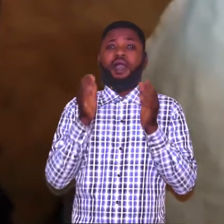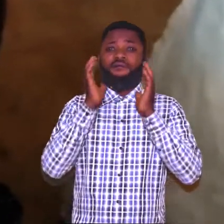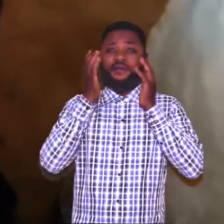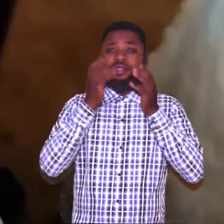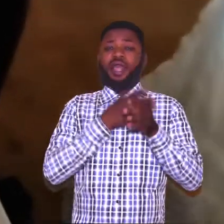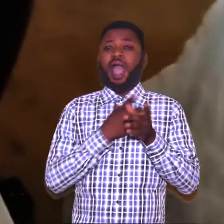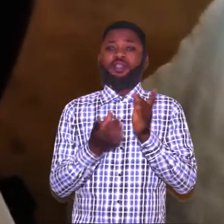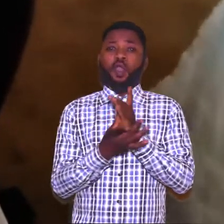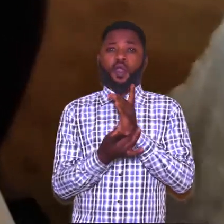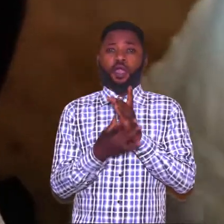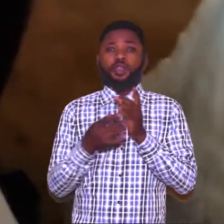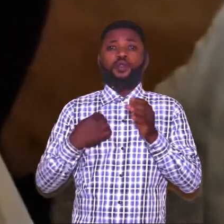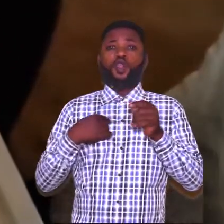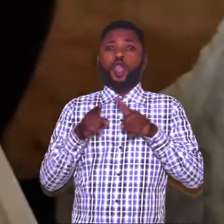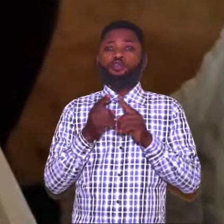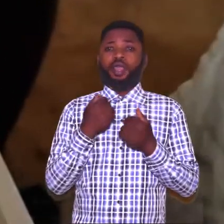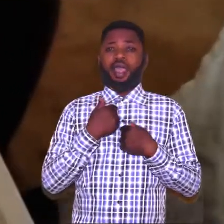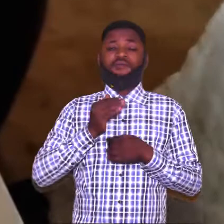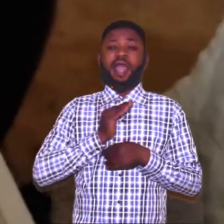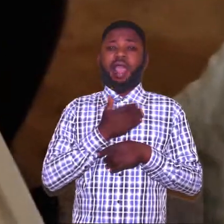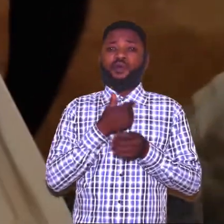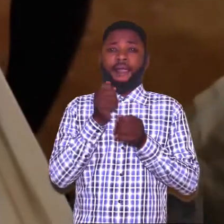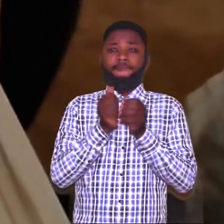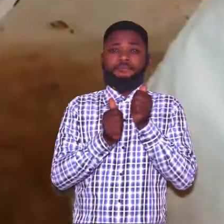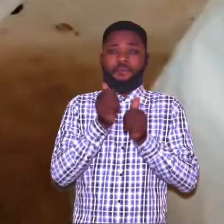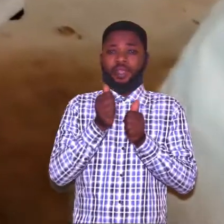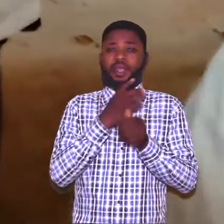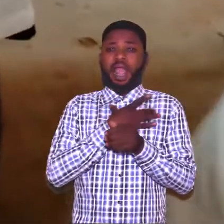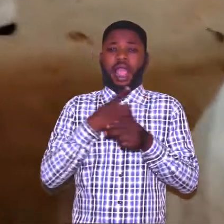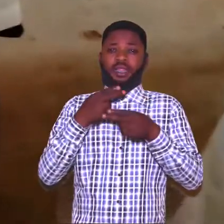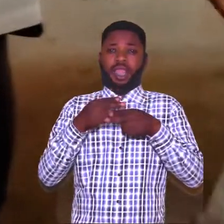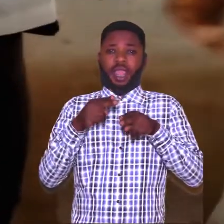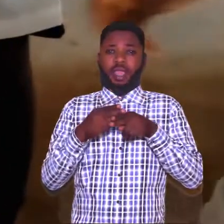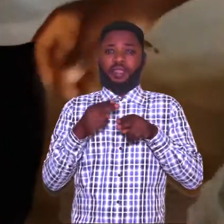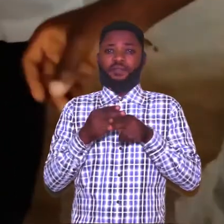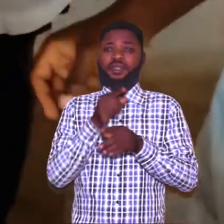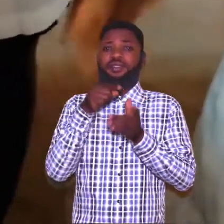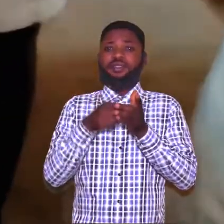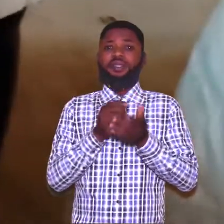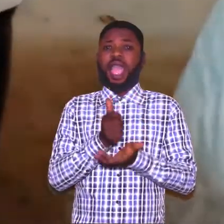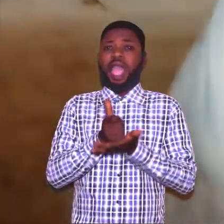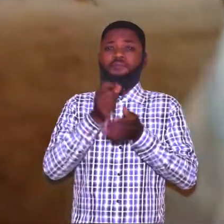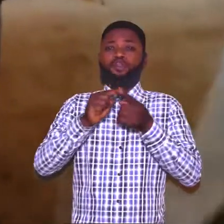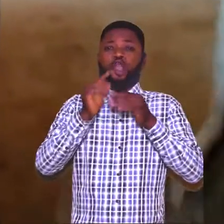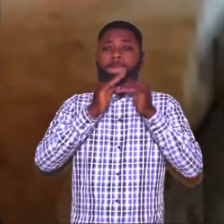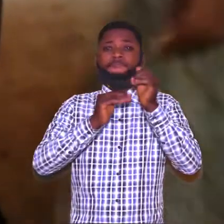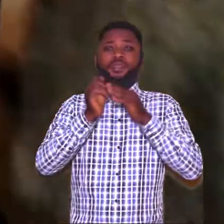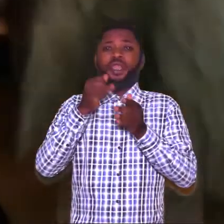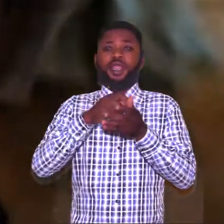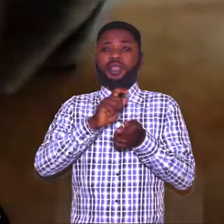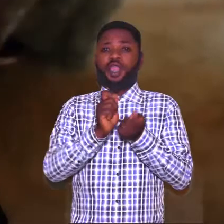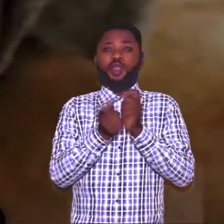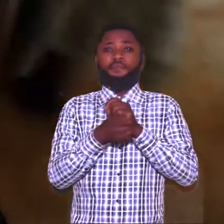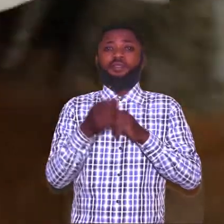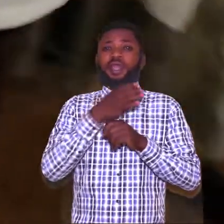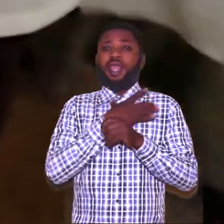we also have our milk and egg this helps to build up it's